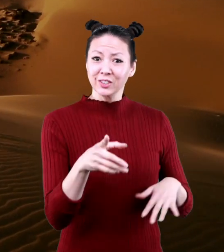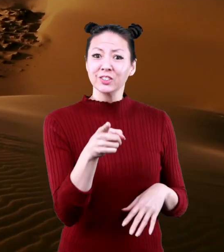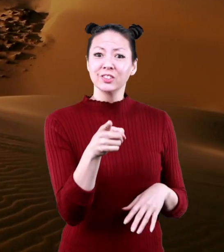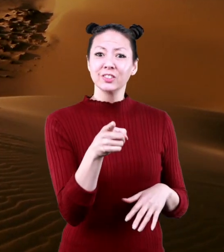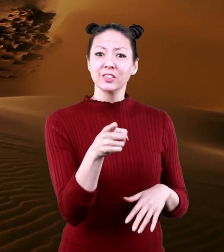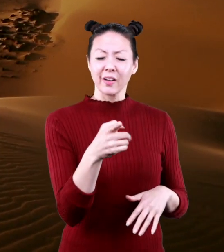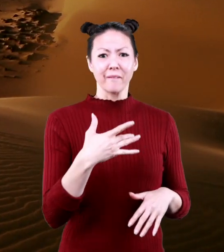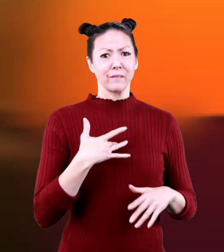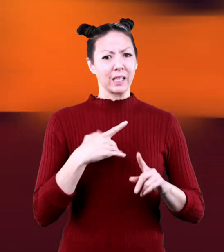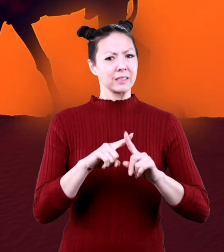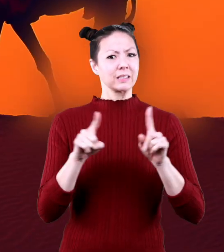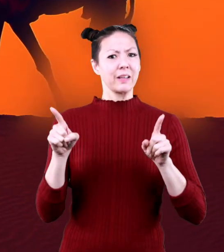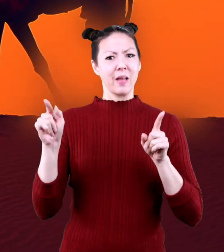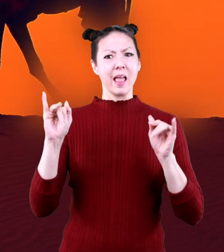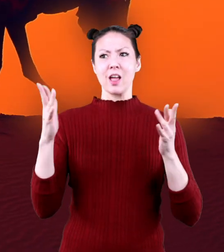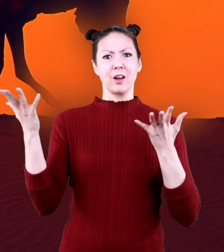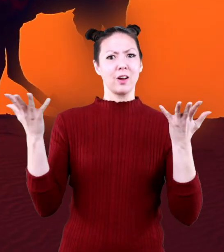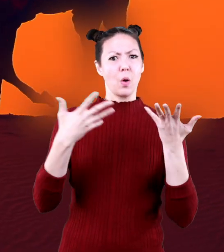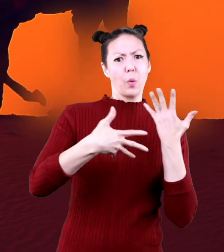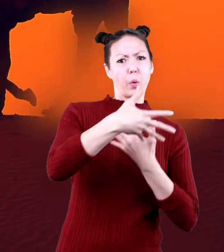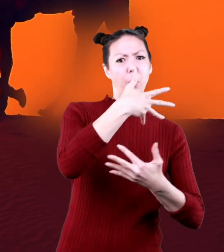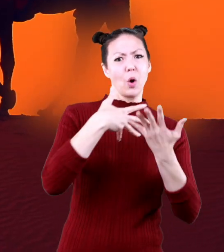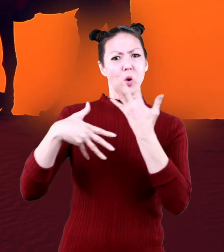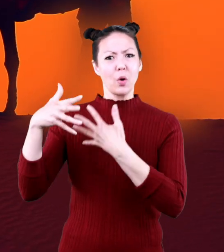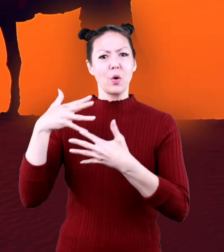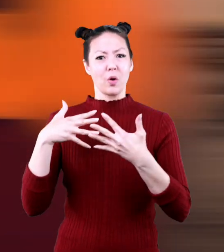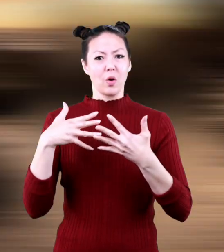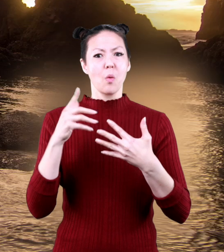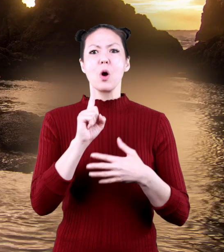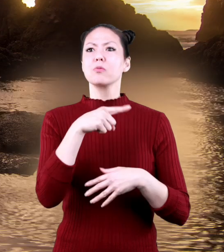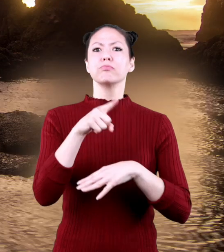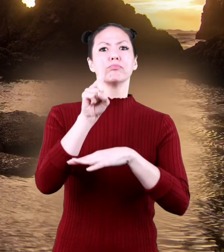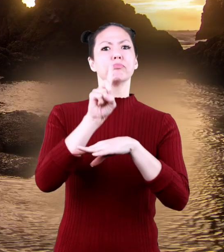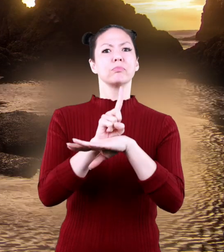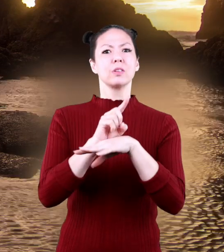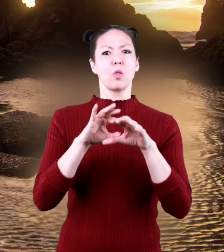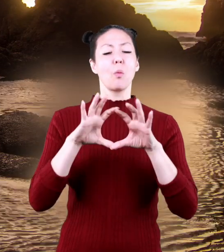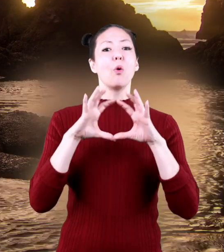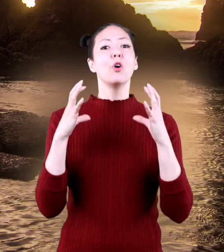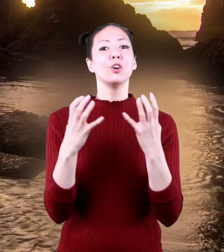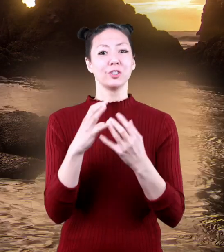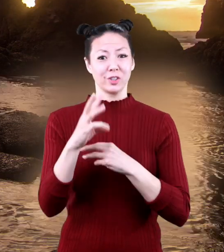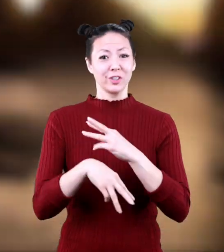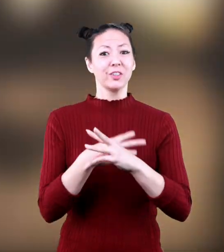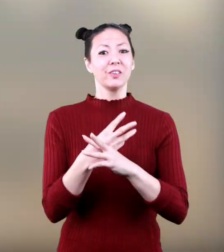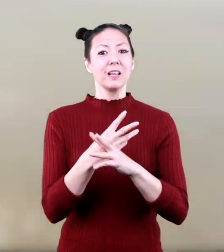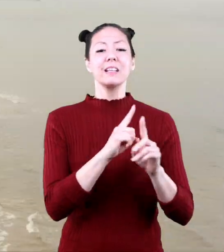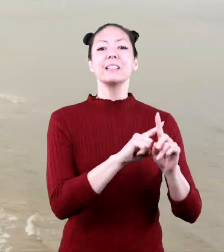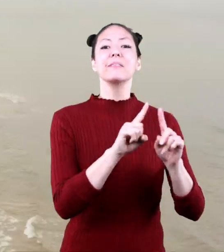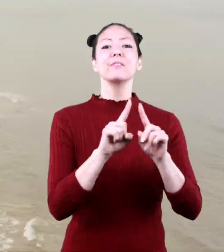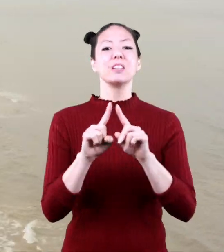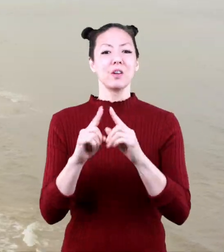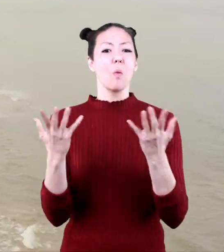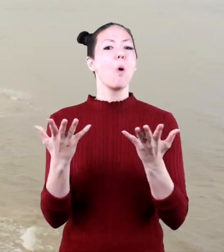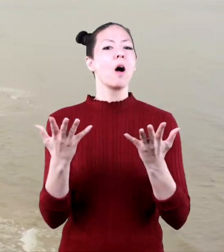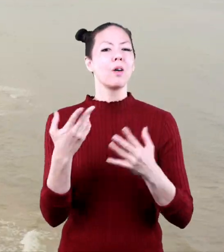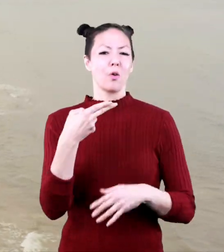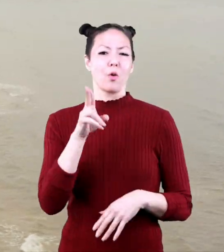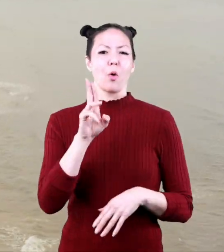The air around you can feel different depending on where you are in the world. This difference is called